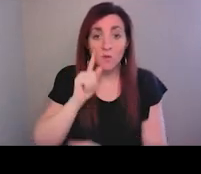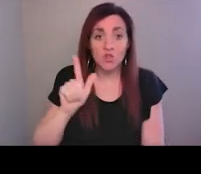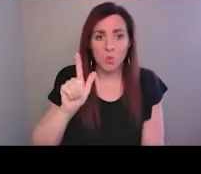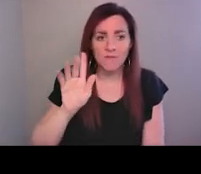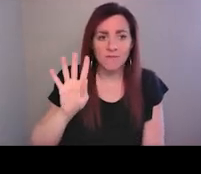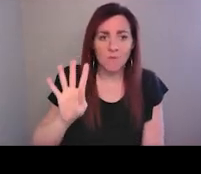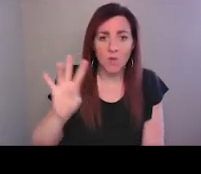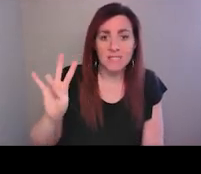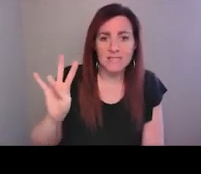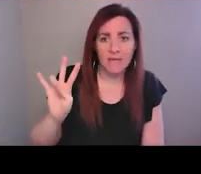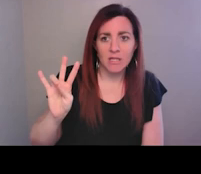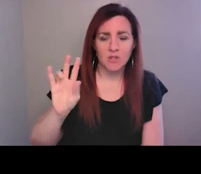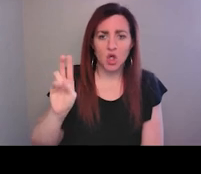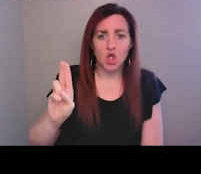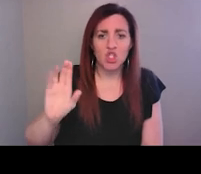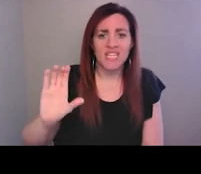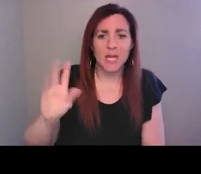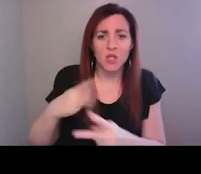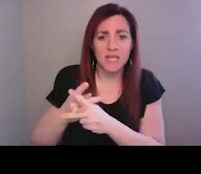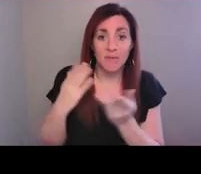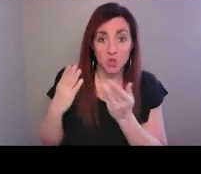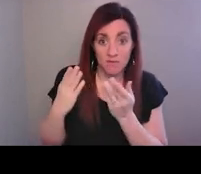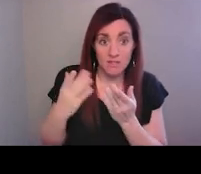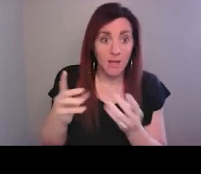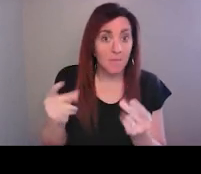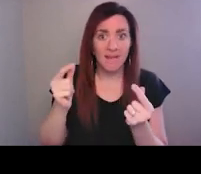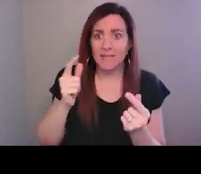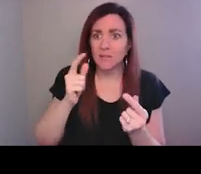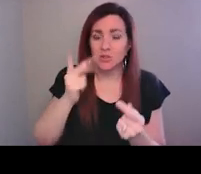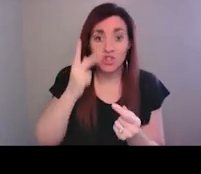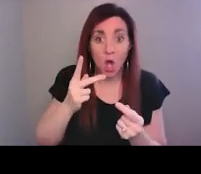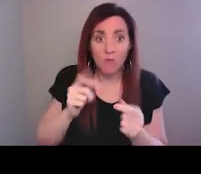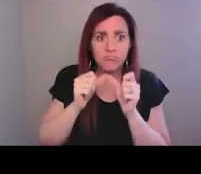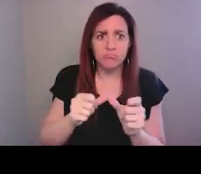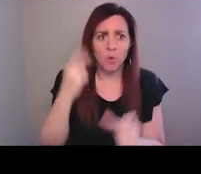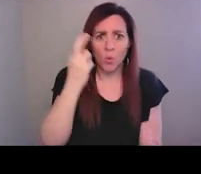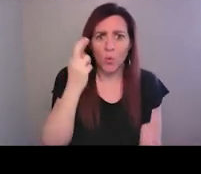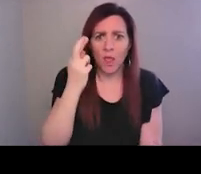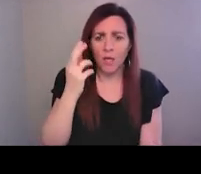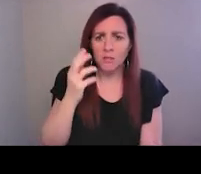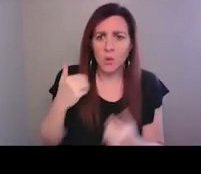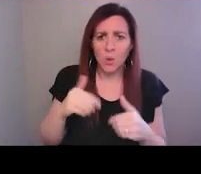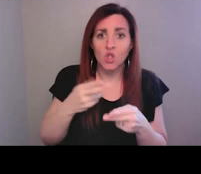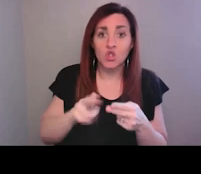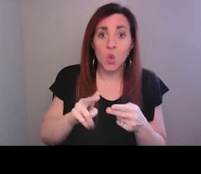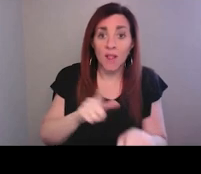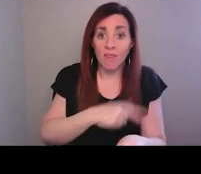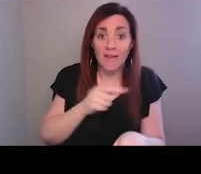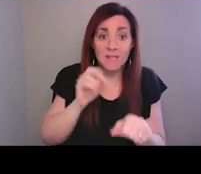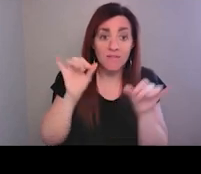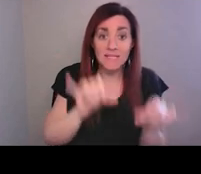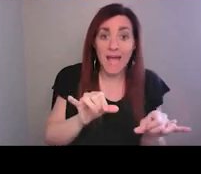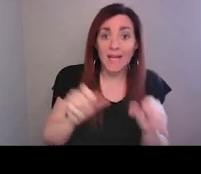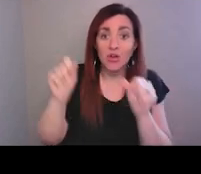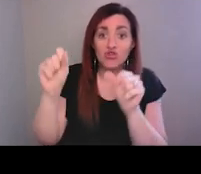services. We immediately saw and continue to realize shorter lengths of stay and drop-off times